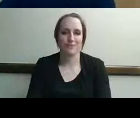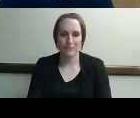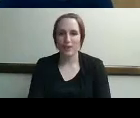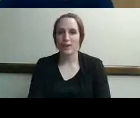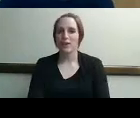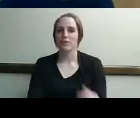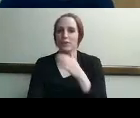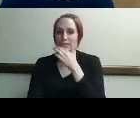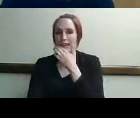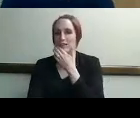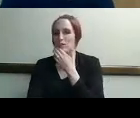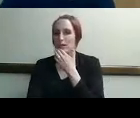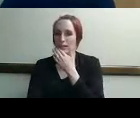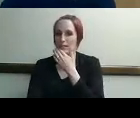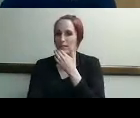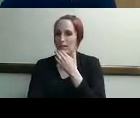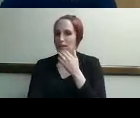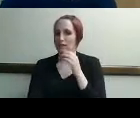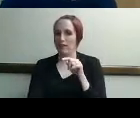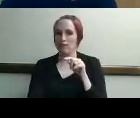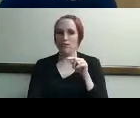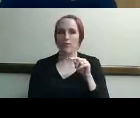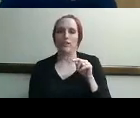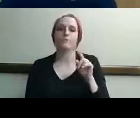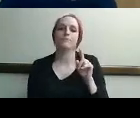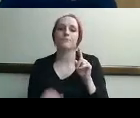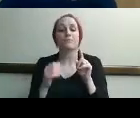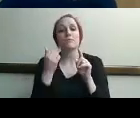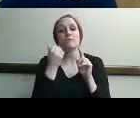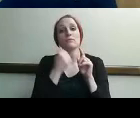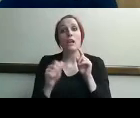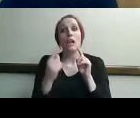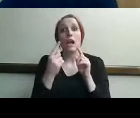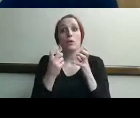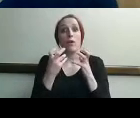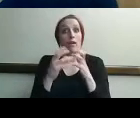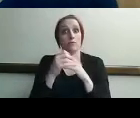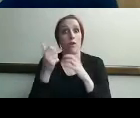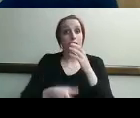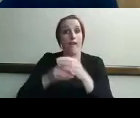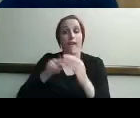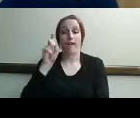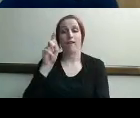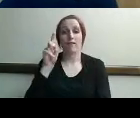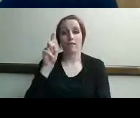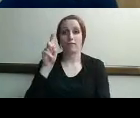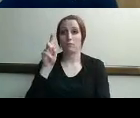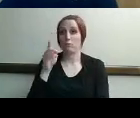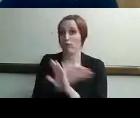um anyone else want to chime in i'm going to i think move on to the next uh example we have here